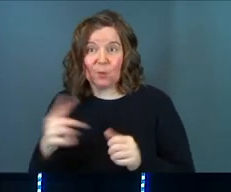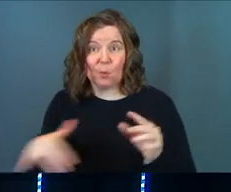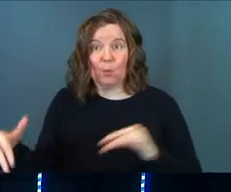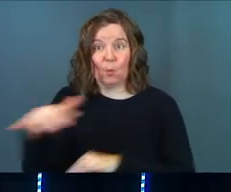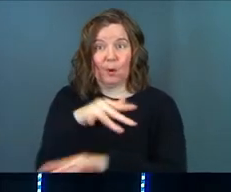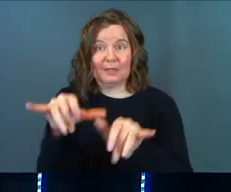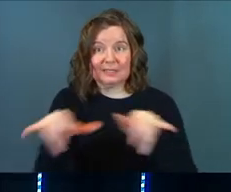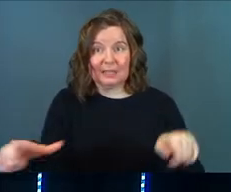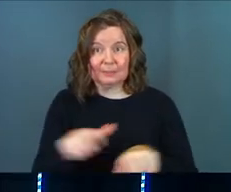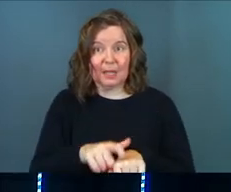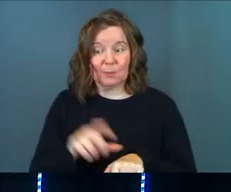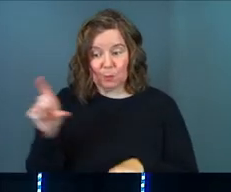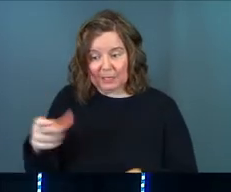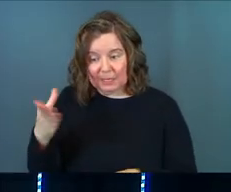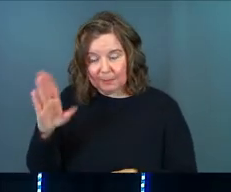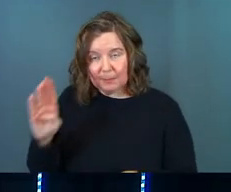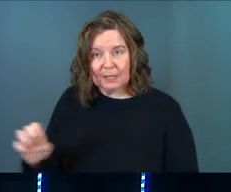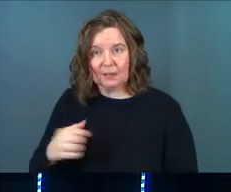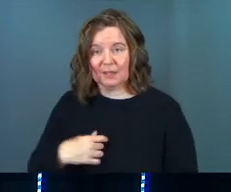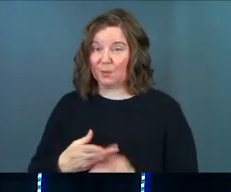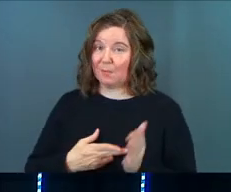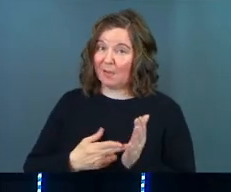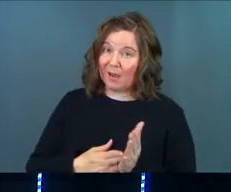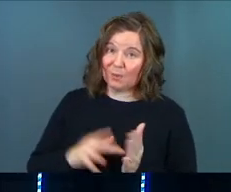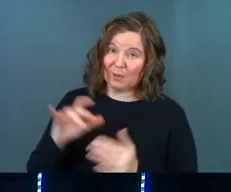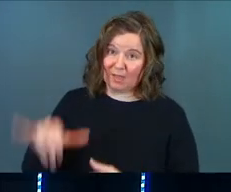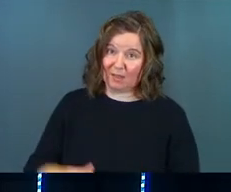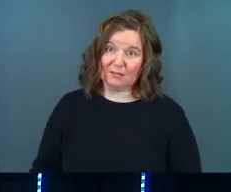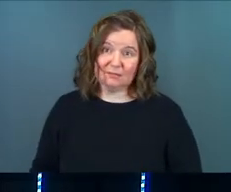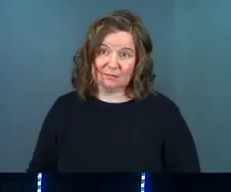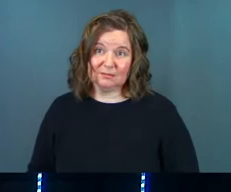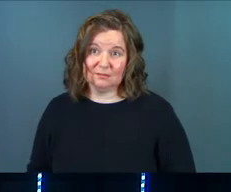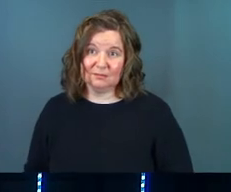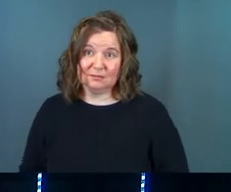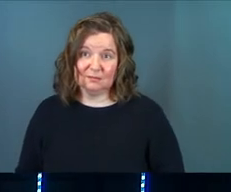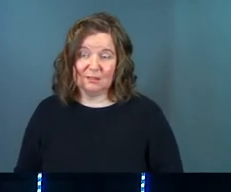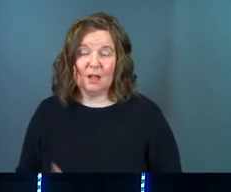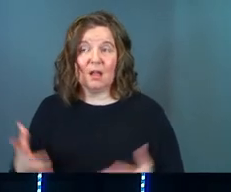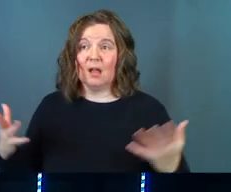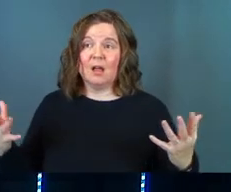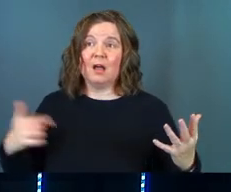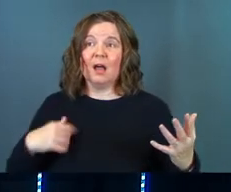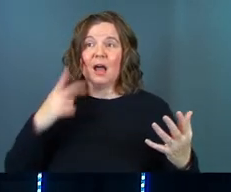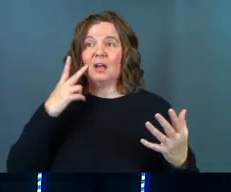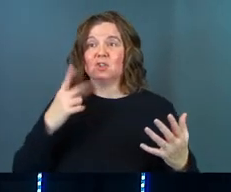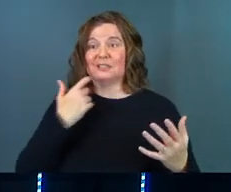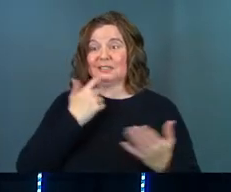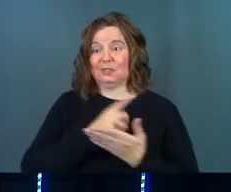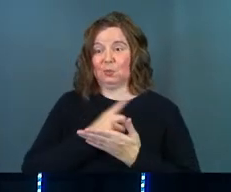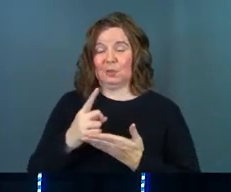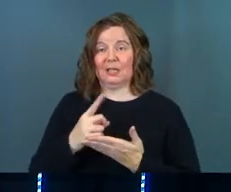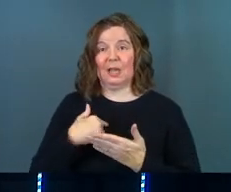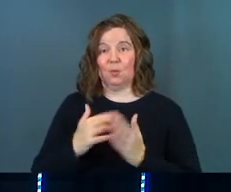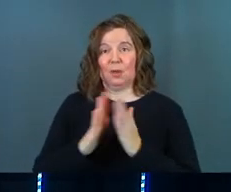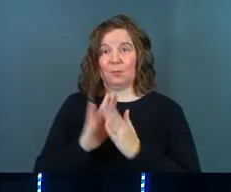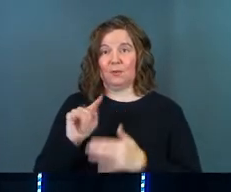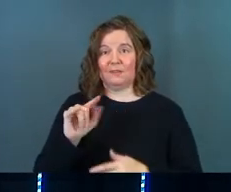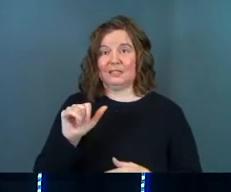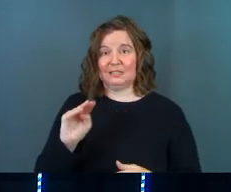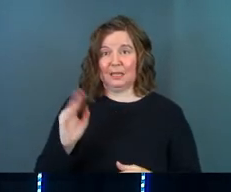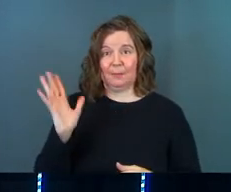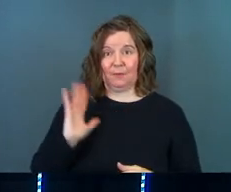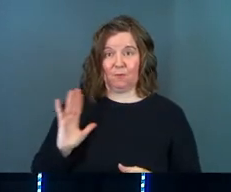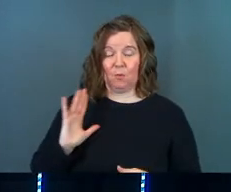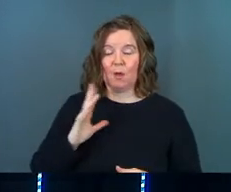that we need him to be. And can we be honest with that? I saw just this week, and we prayed for Tim